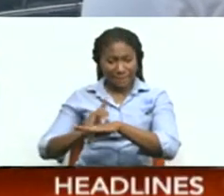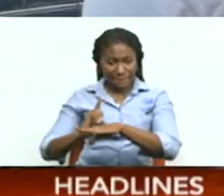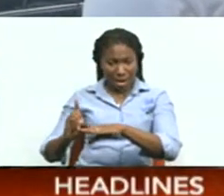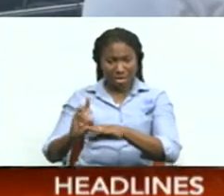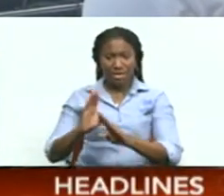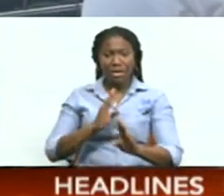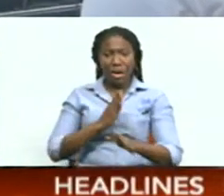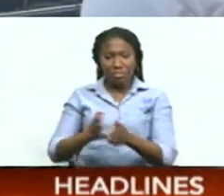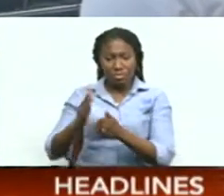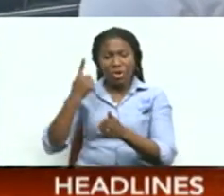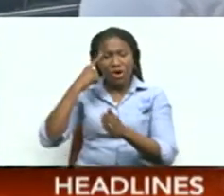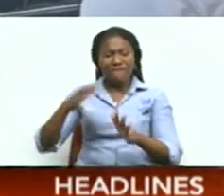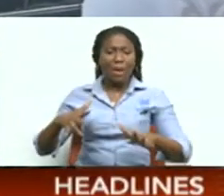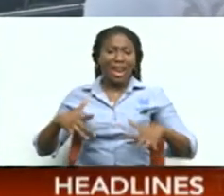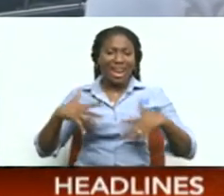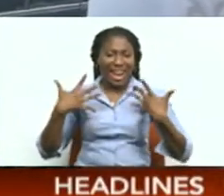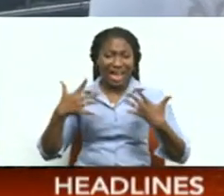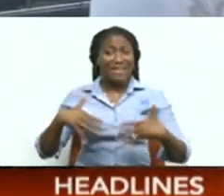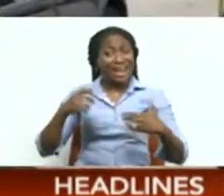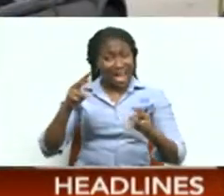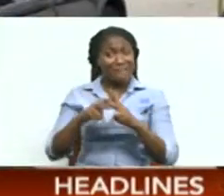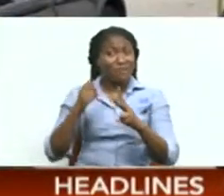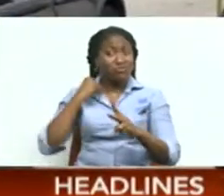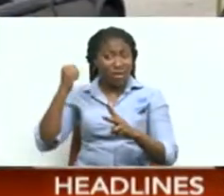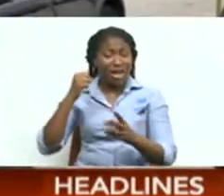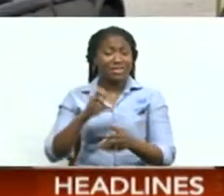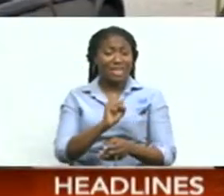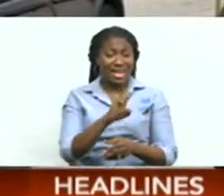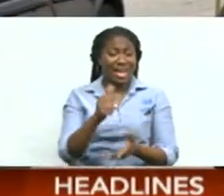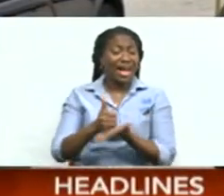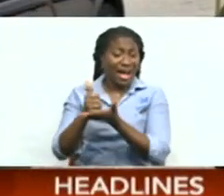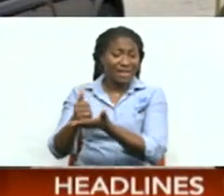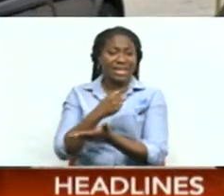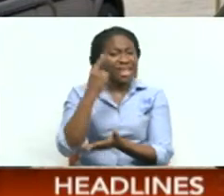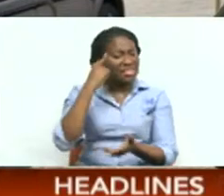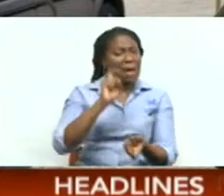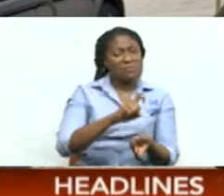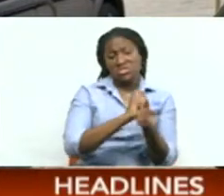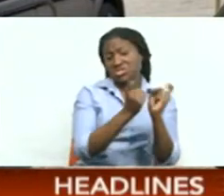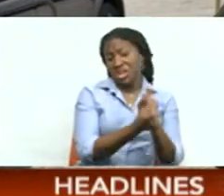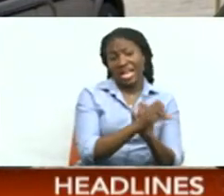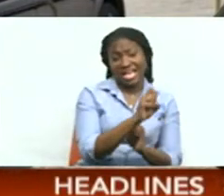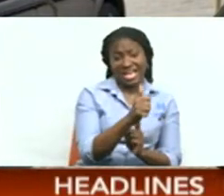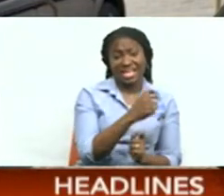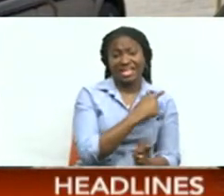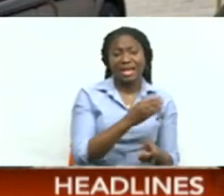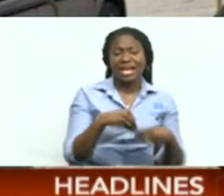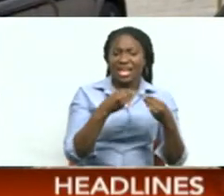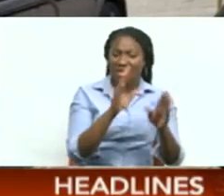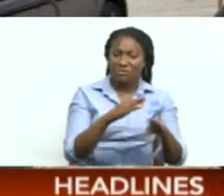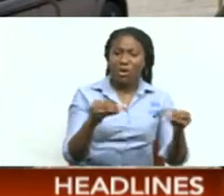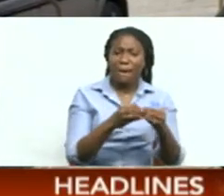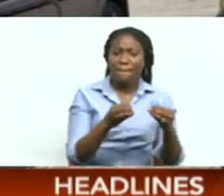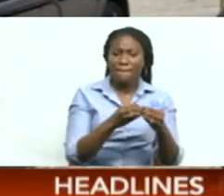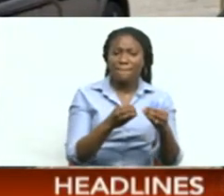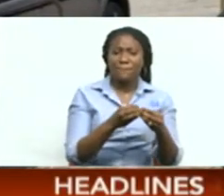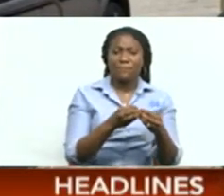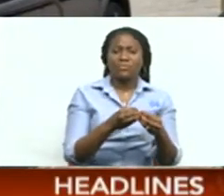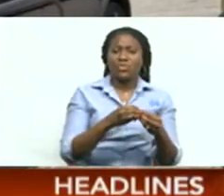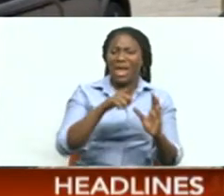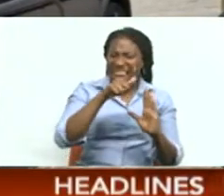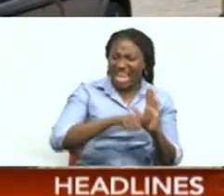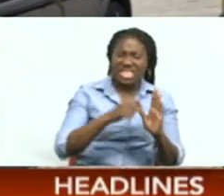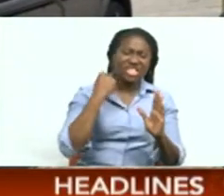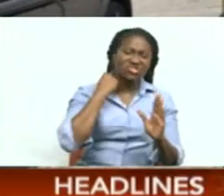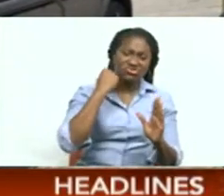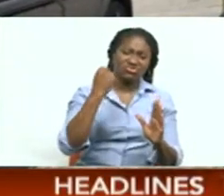life and for the stress that life has to follow. I think they should change the system and give the kids a more convenient, less stressful